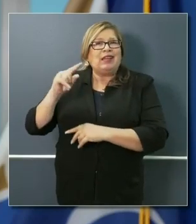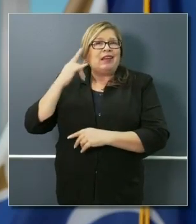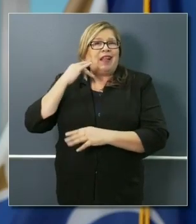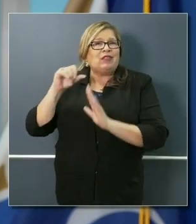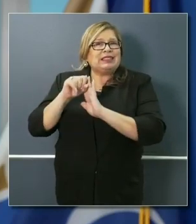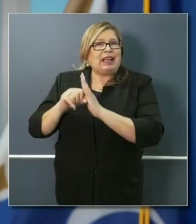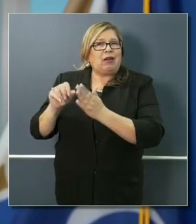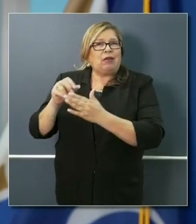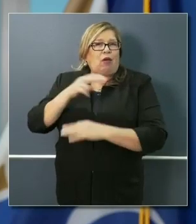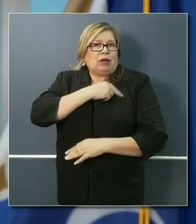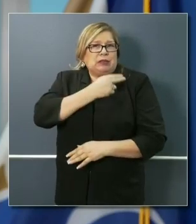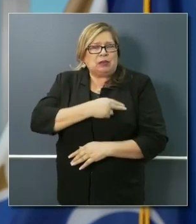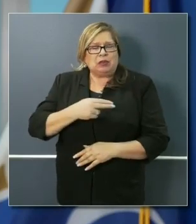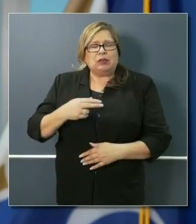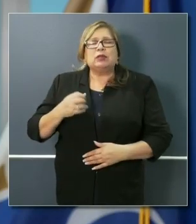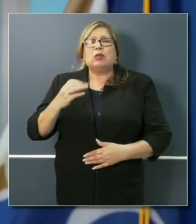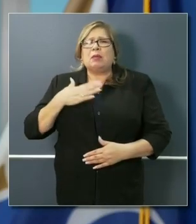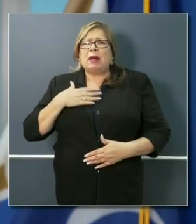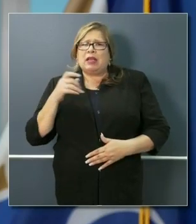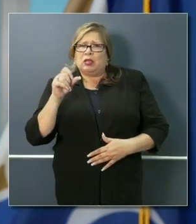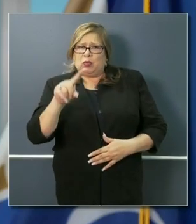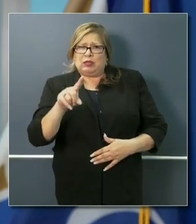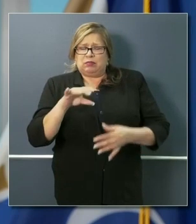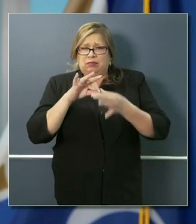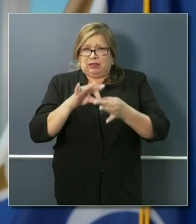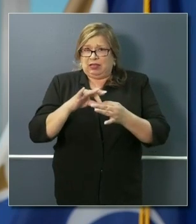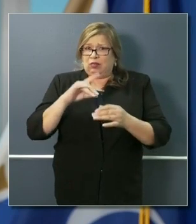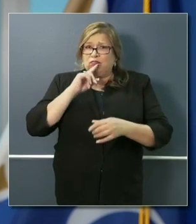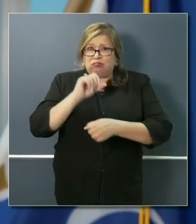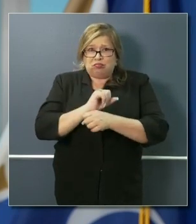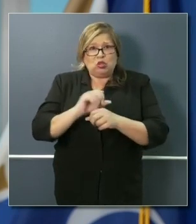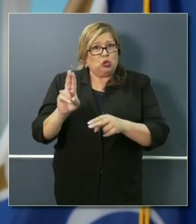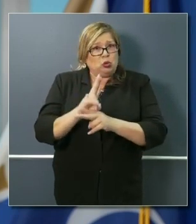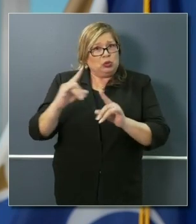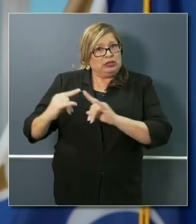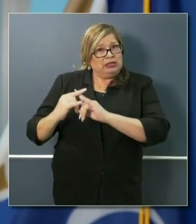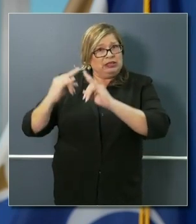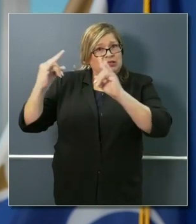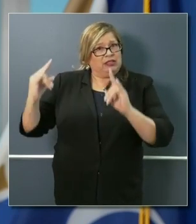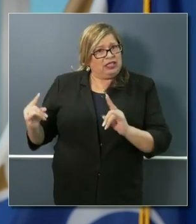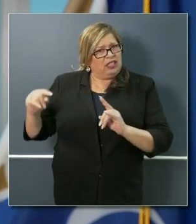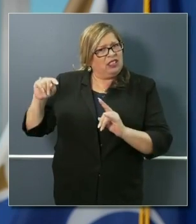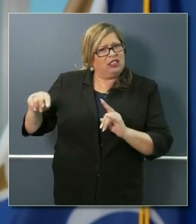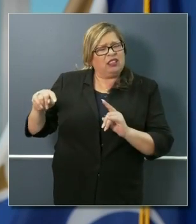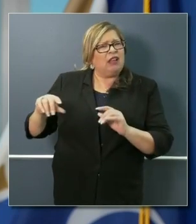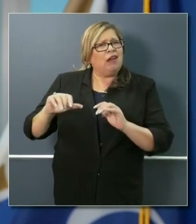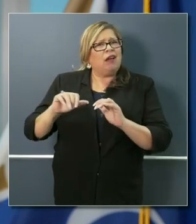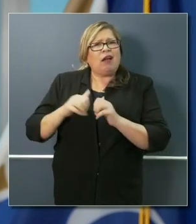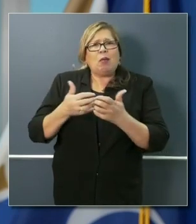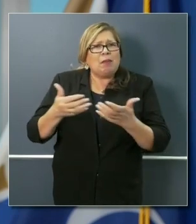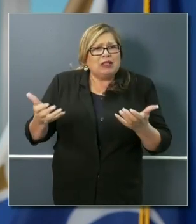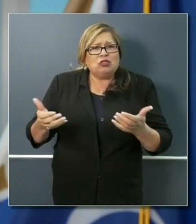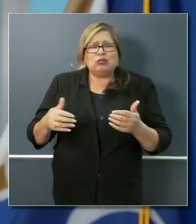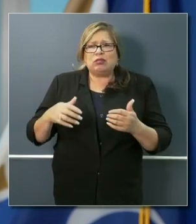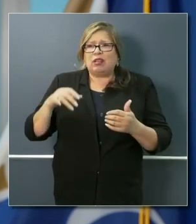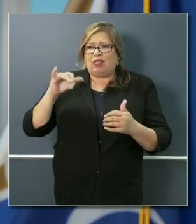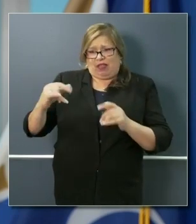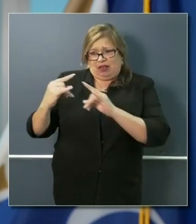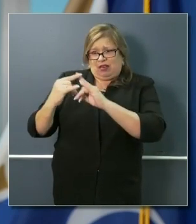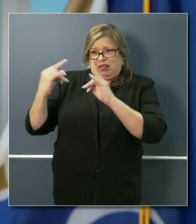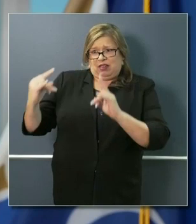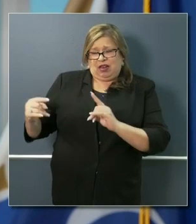if so, to what degree? And is that part of your broader effort of caring for